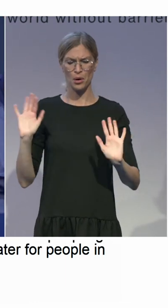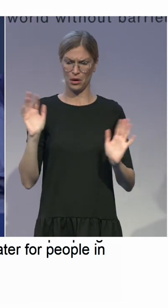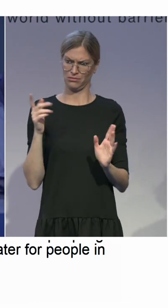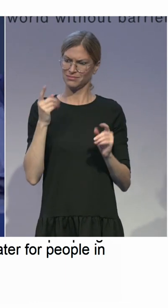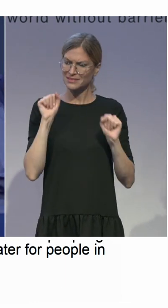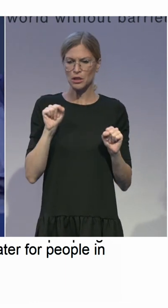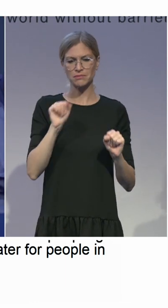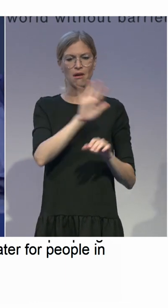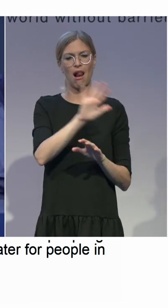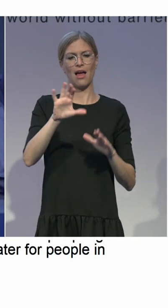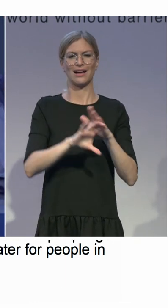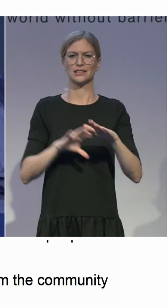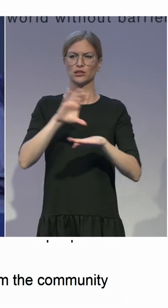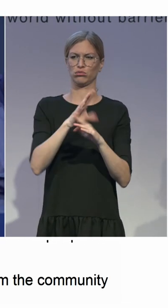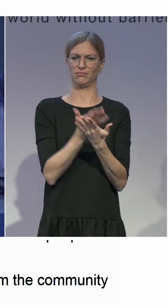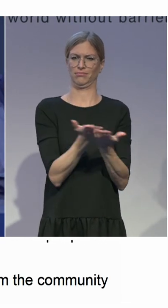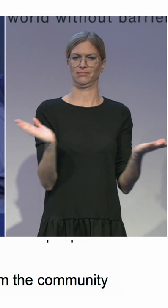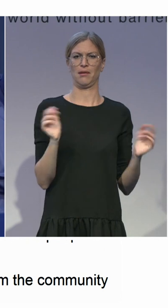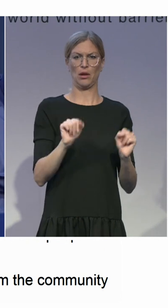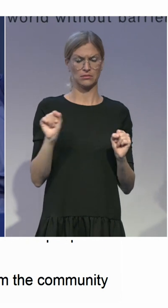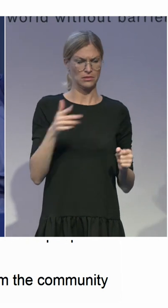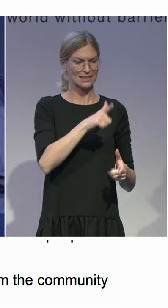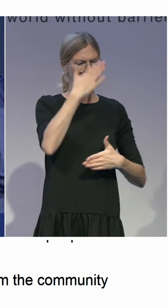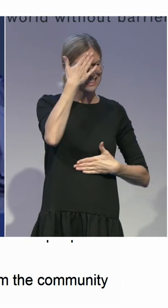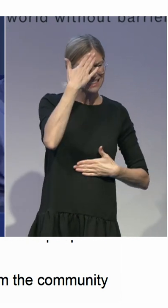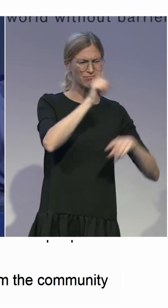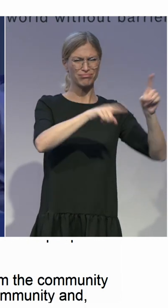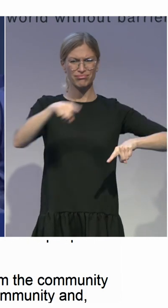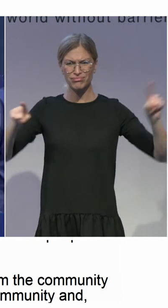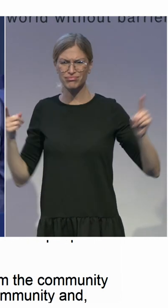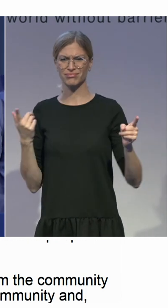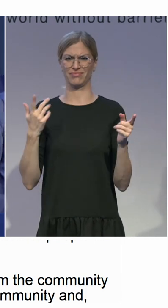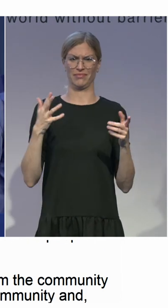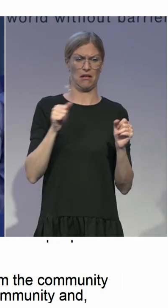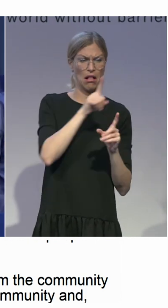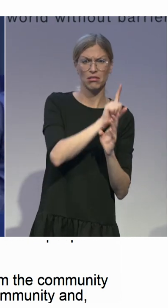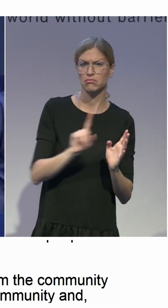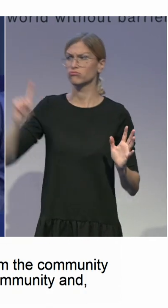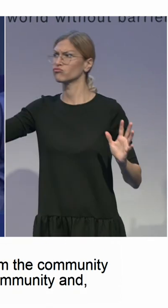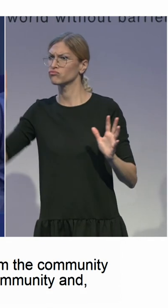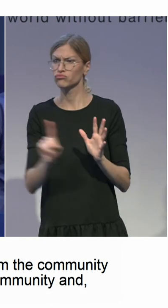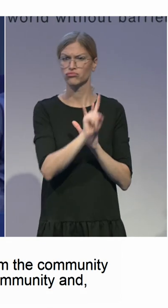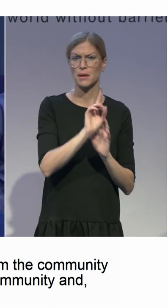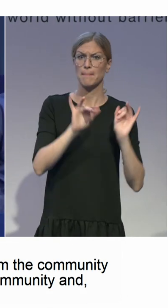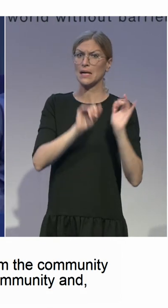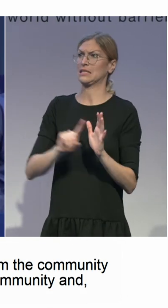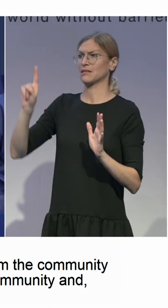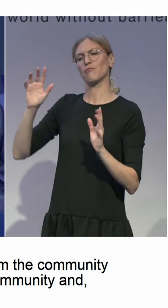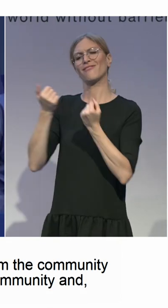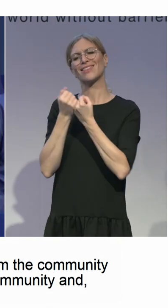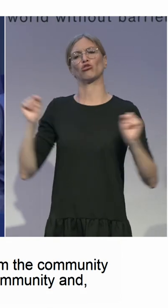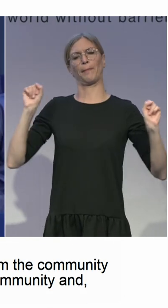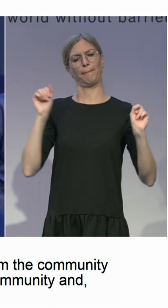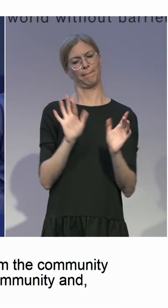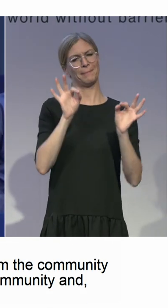in the community. And I think once we'll get there, their objection or their antagonism towards independent living